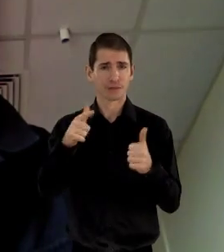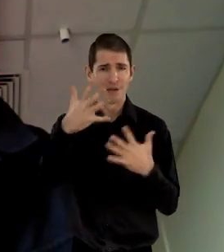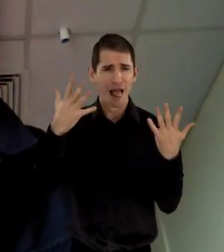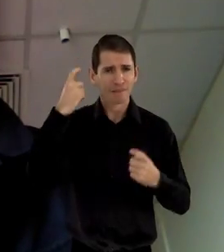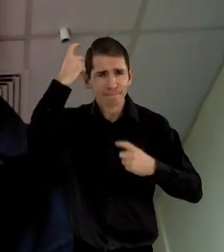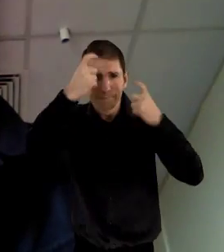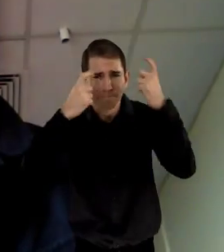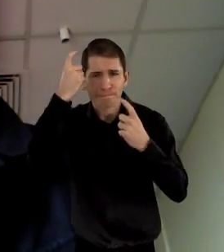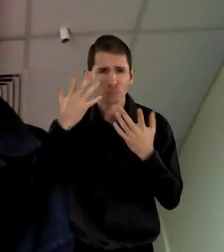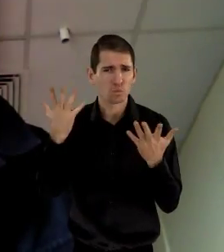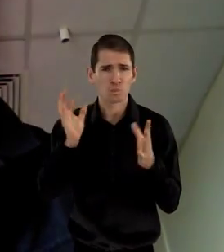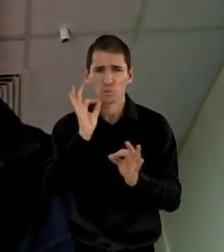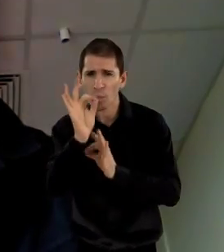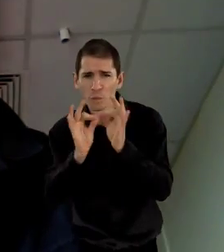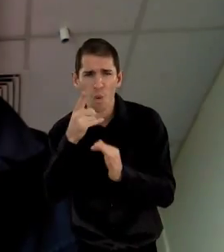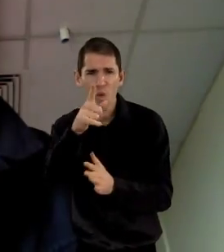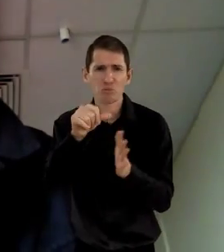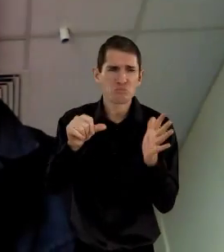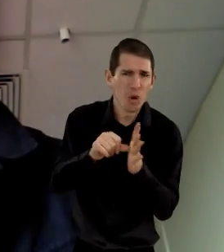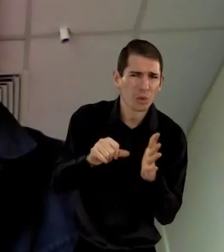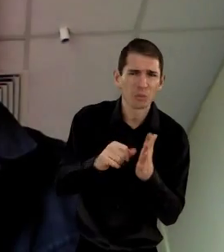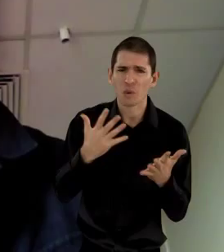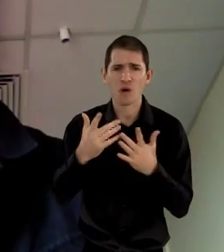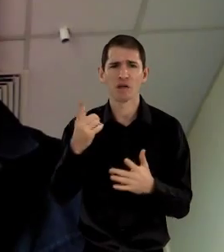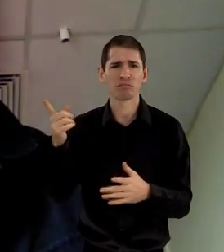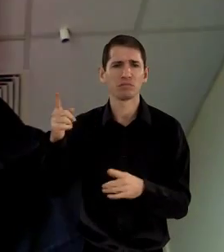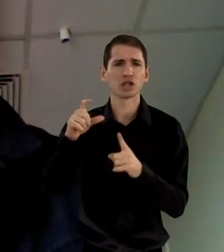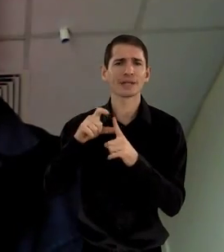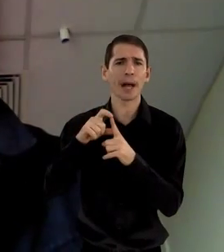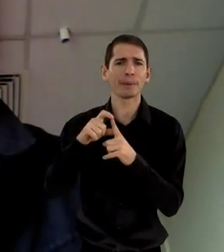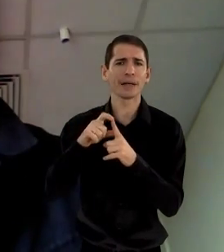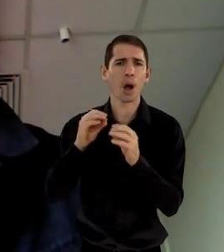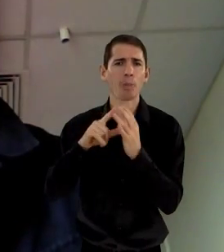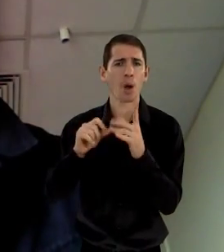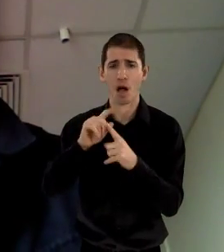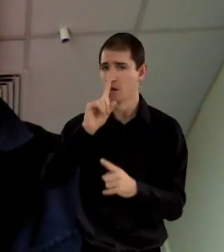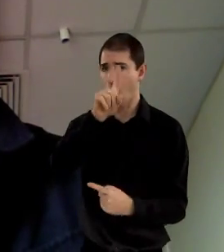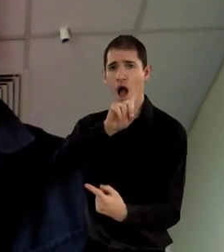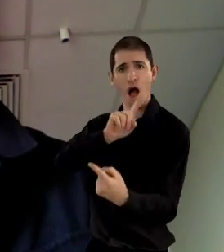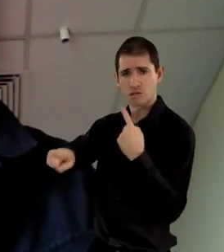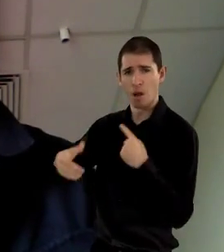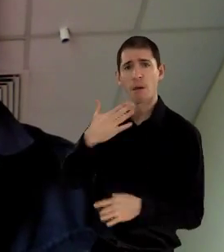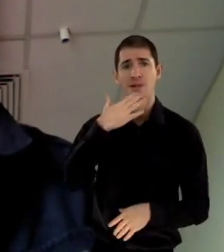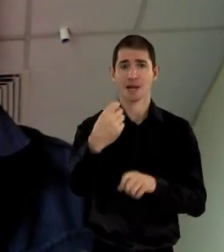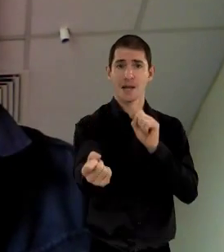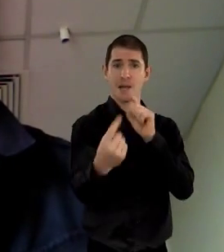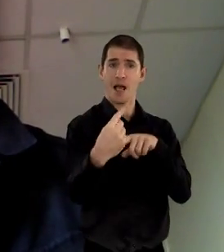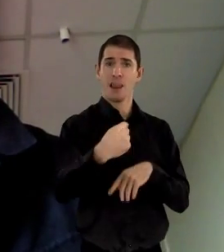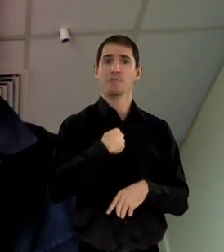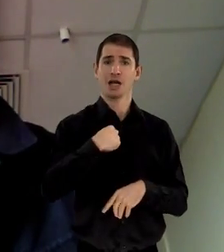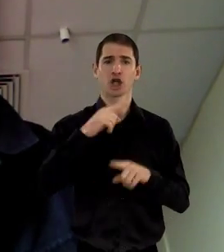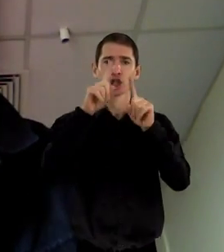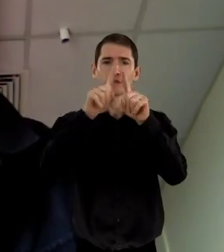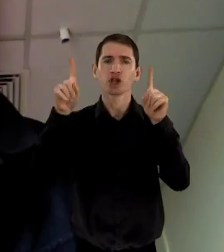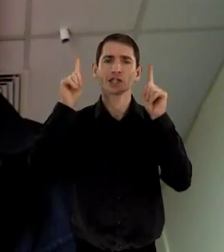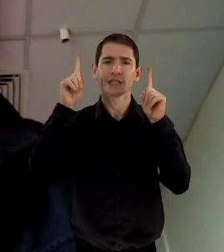If you have any queries or if you've got any problems with what I've said, then if Debbie and Bob